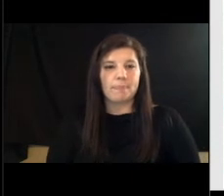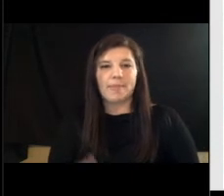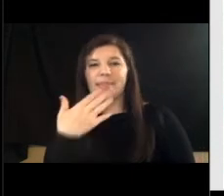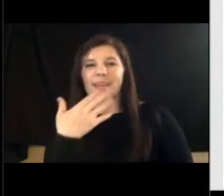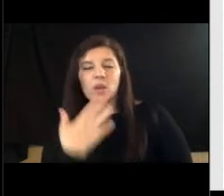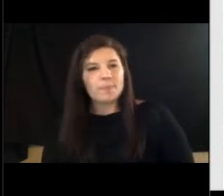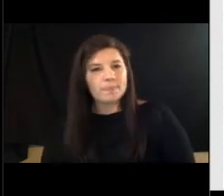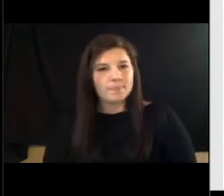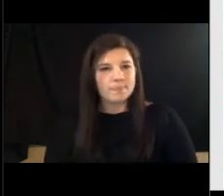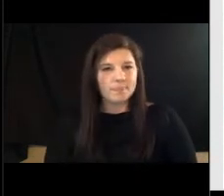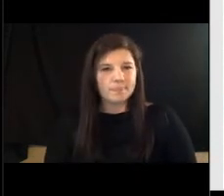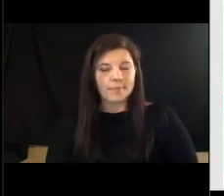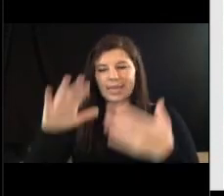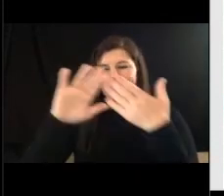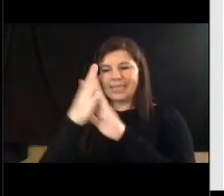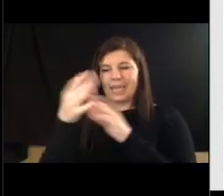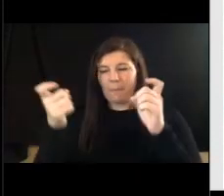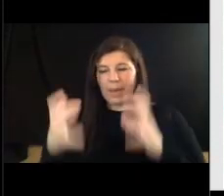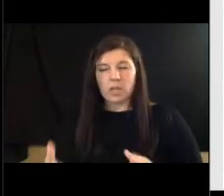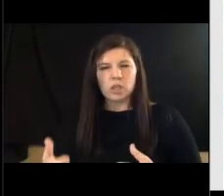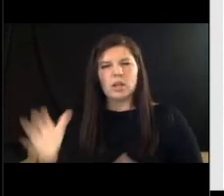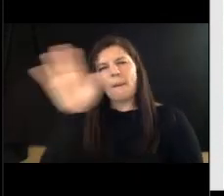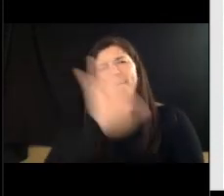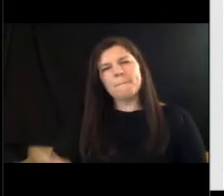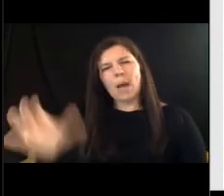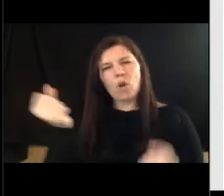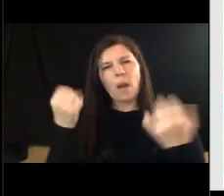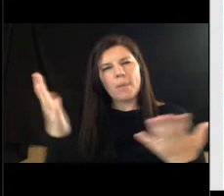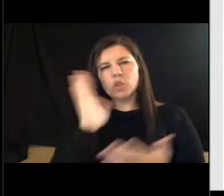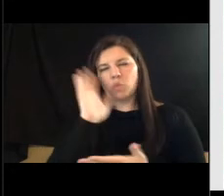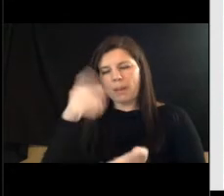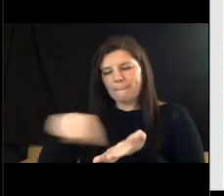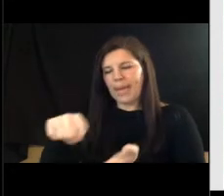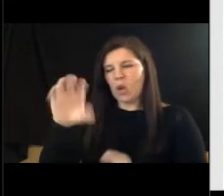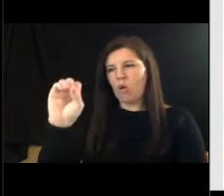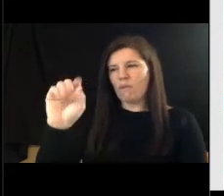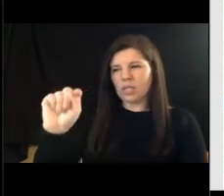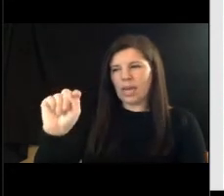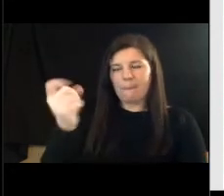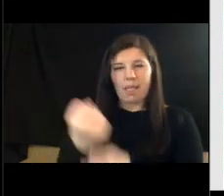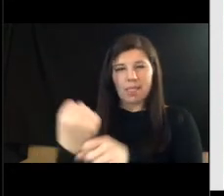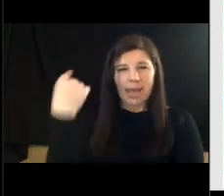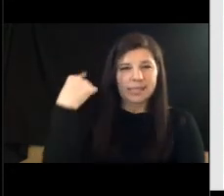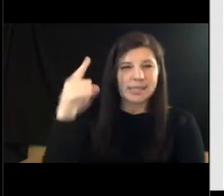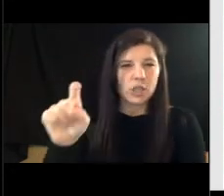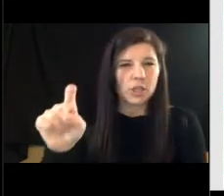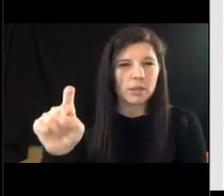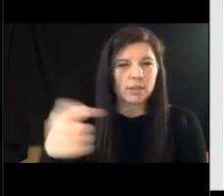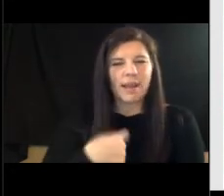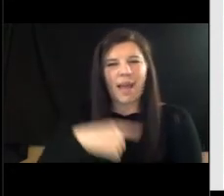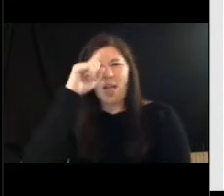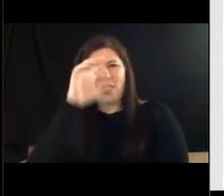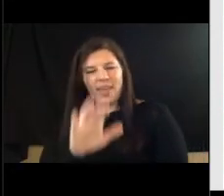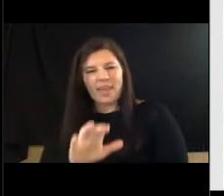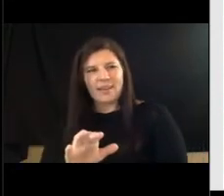city manager approximately how much did we pay in overtime last year i believe we spent 1.8